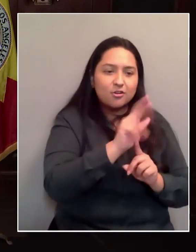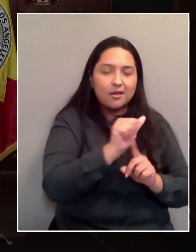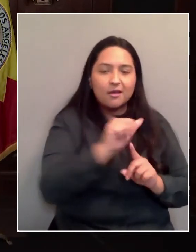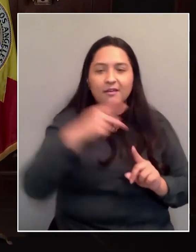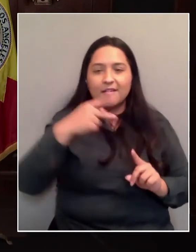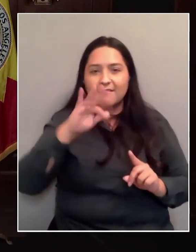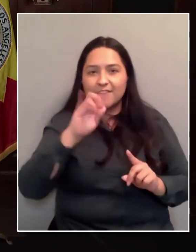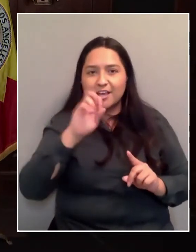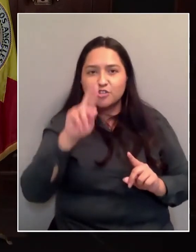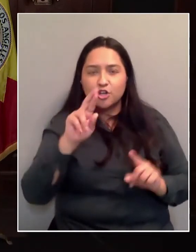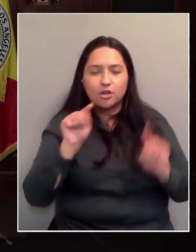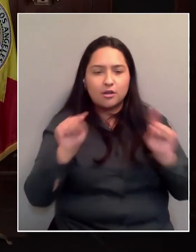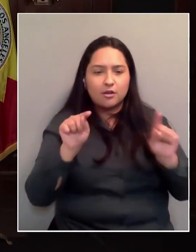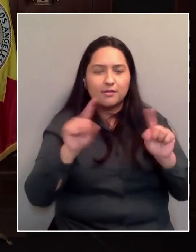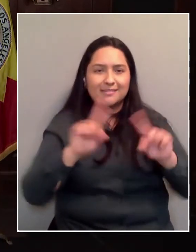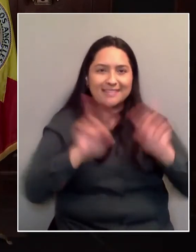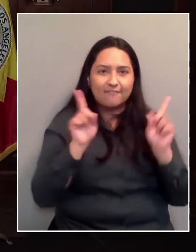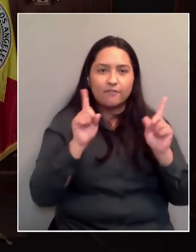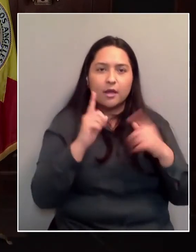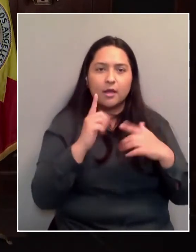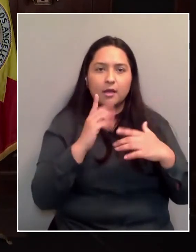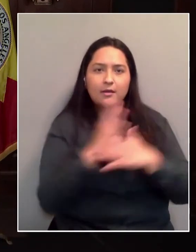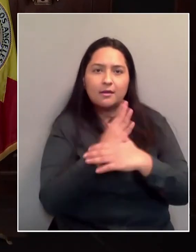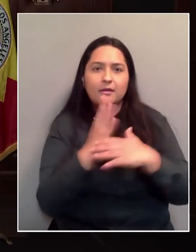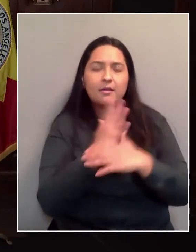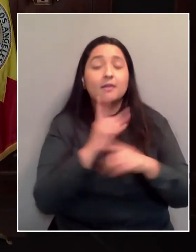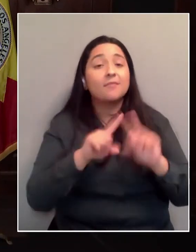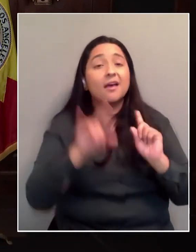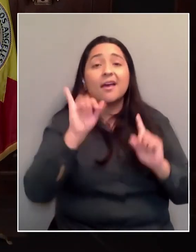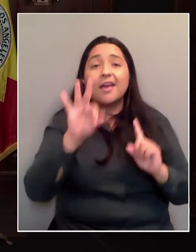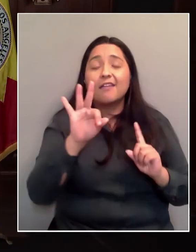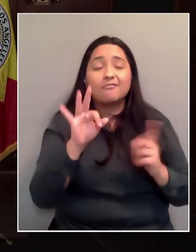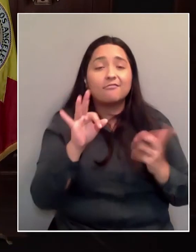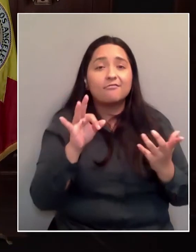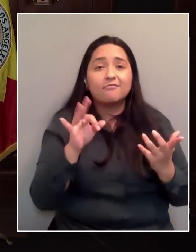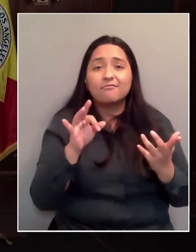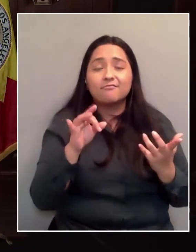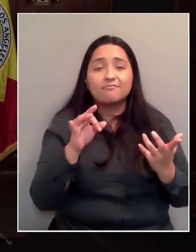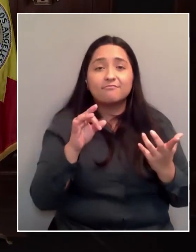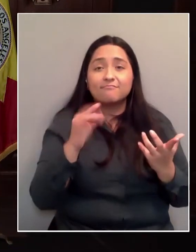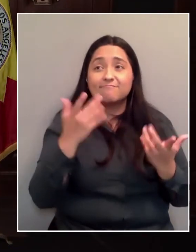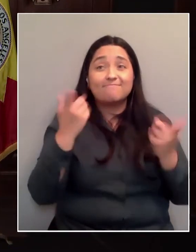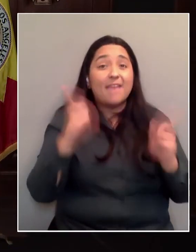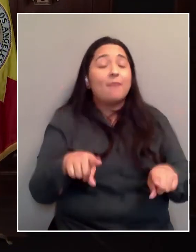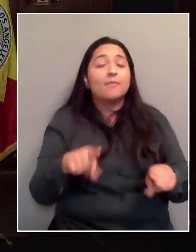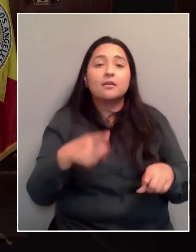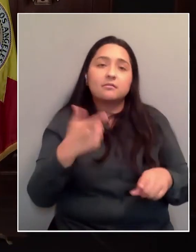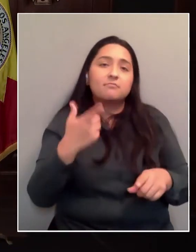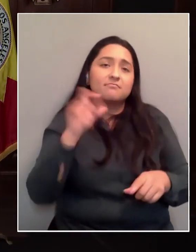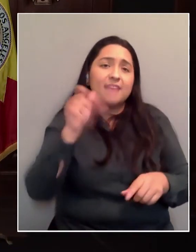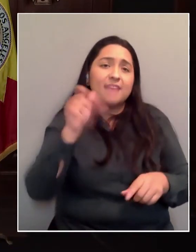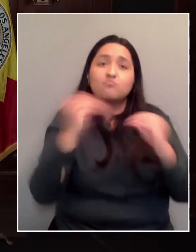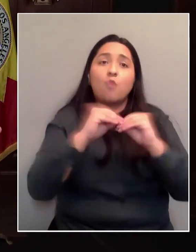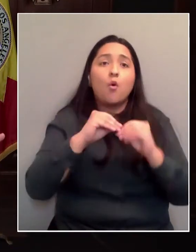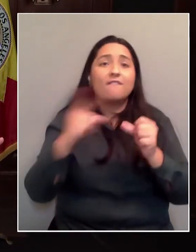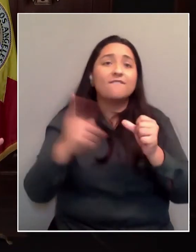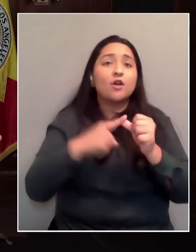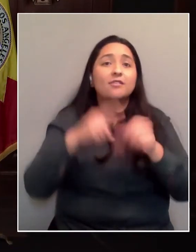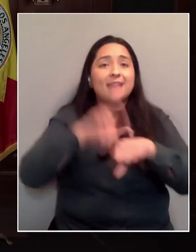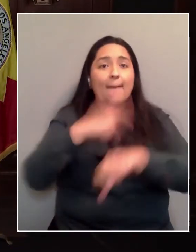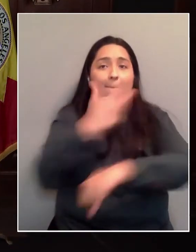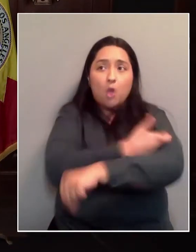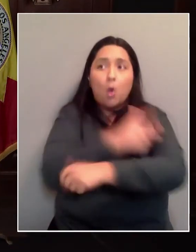But if things worst case scenario, yeah, I'm a big believer more first doses than just getting a second dose can protect more people,